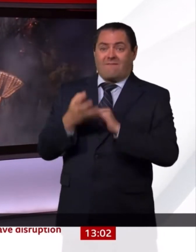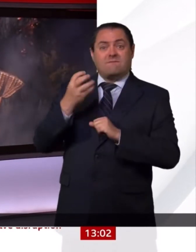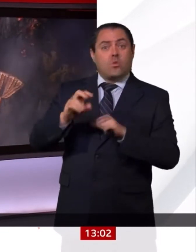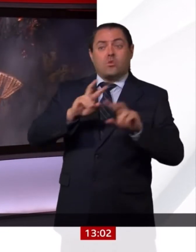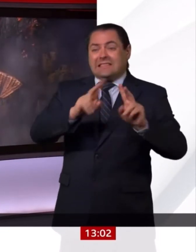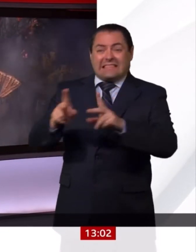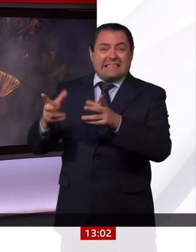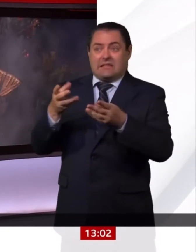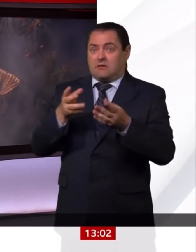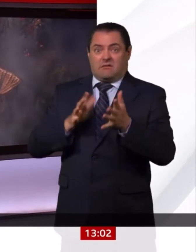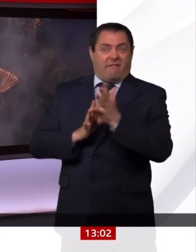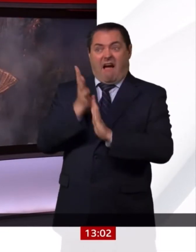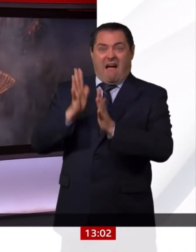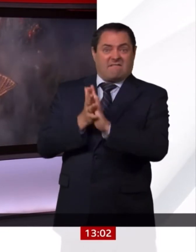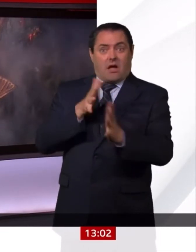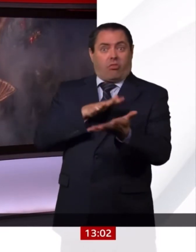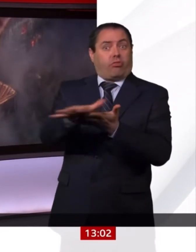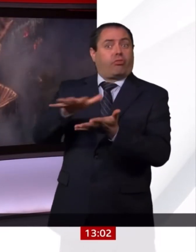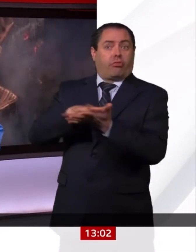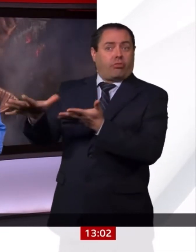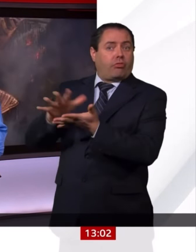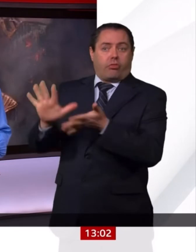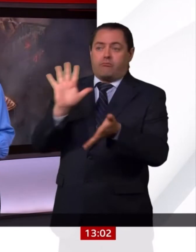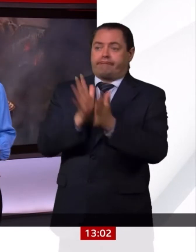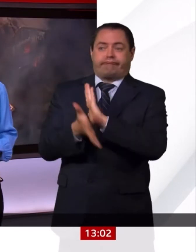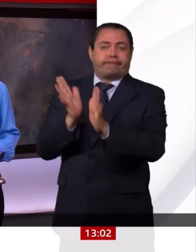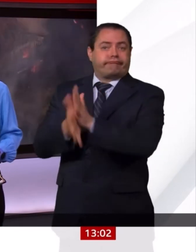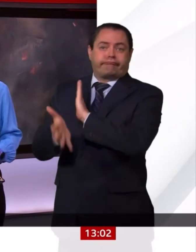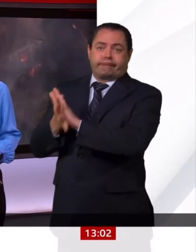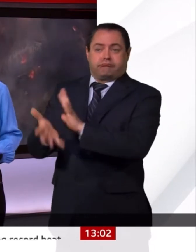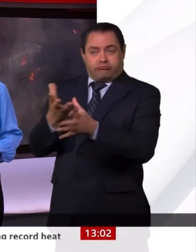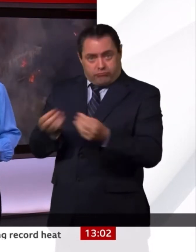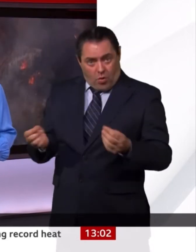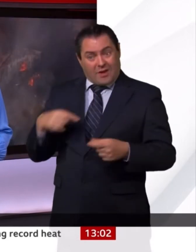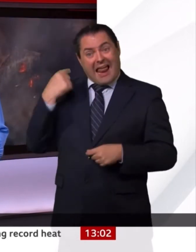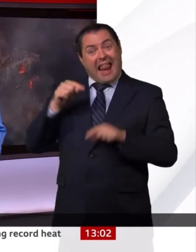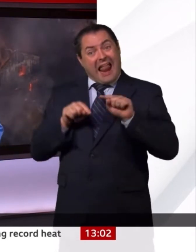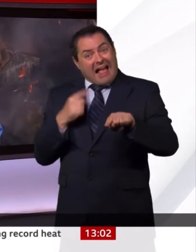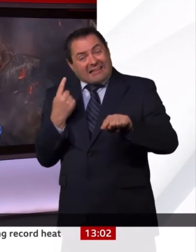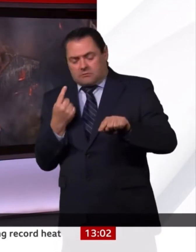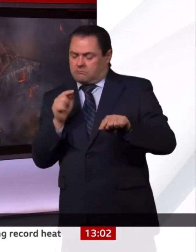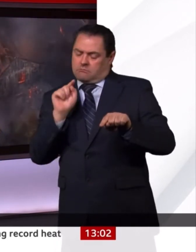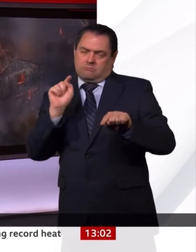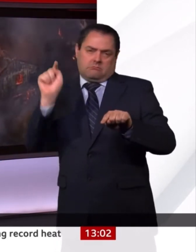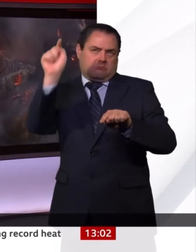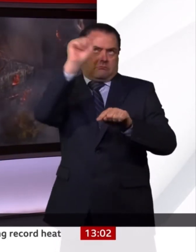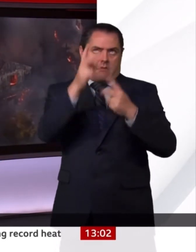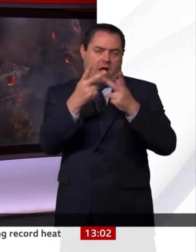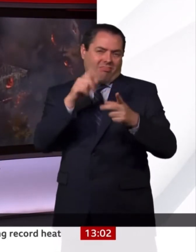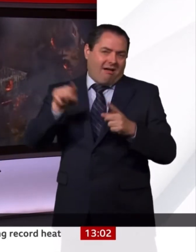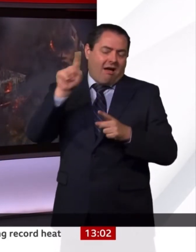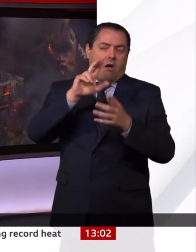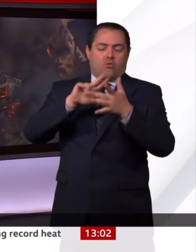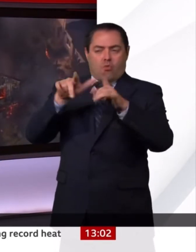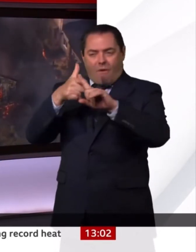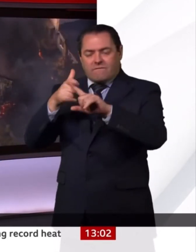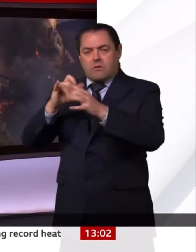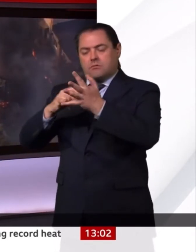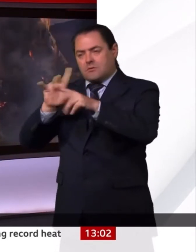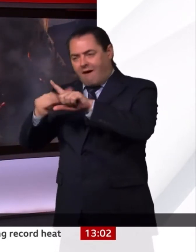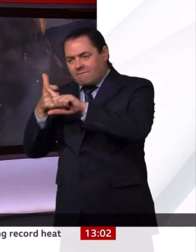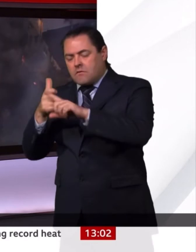out in record-breaking temperatures. And there were major incidents in other parts of the country as well, including Norfolk, Suffolk,